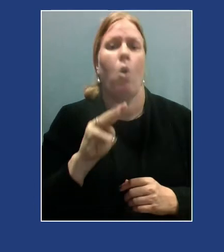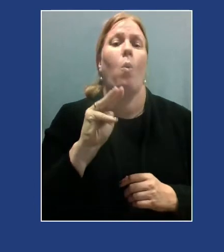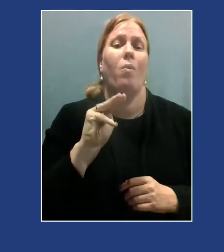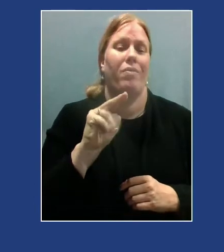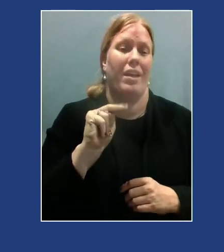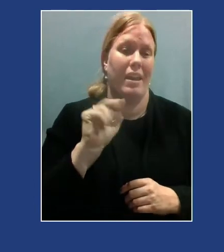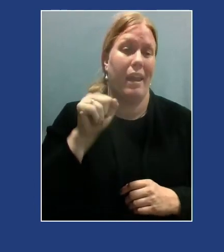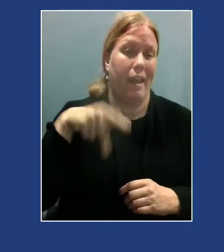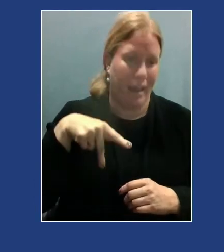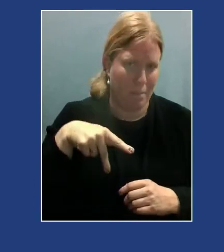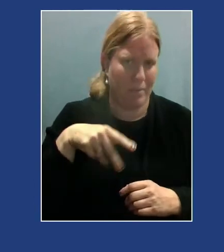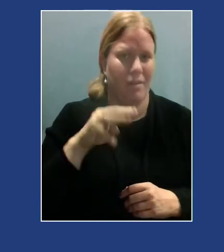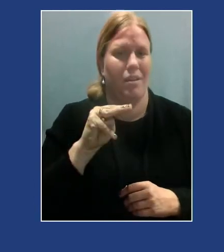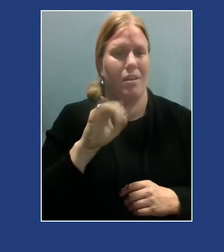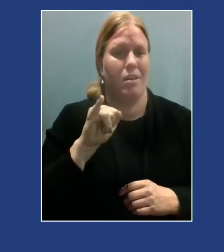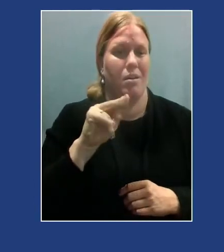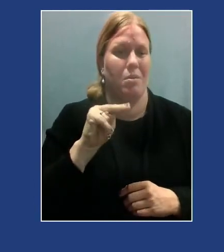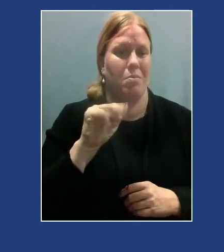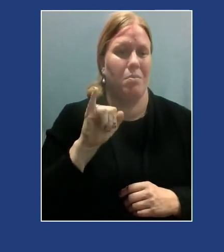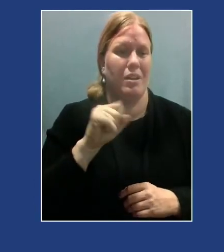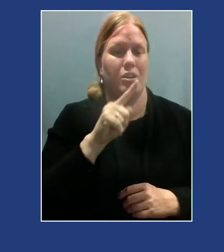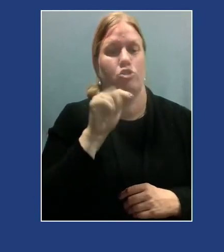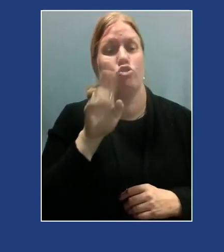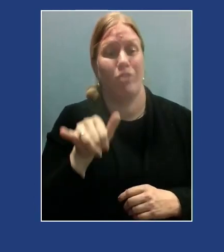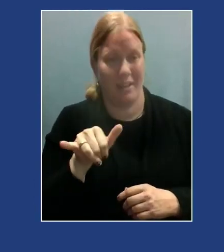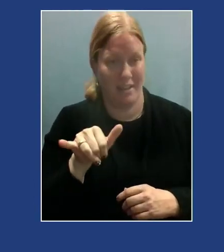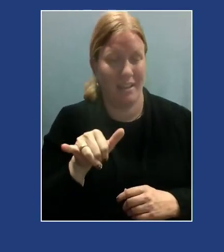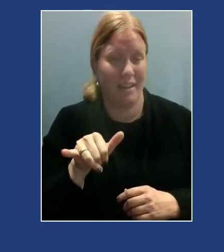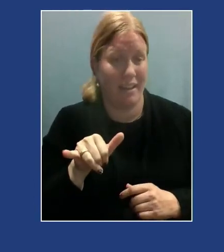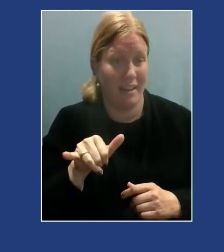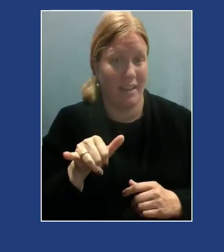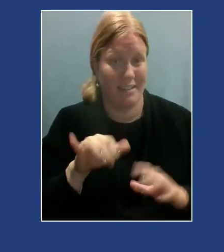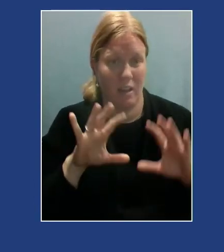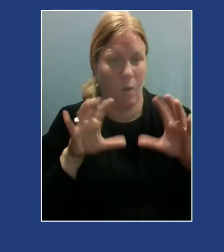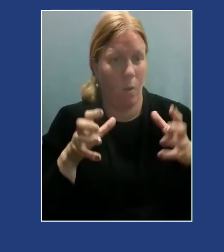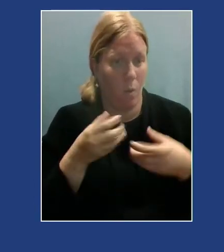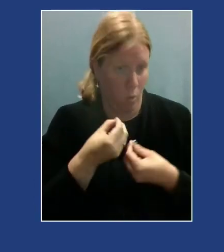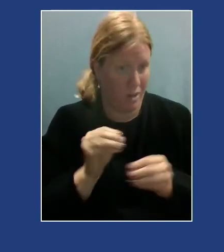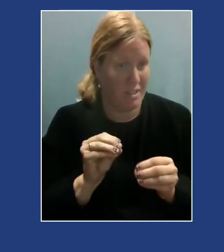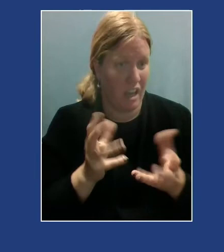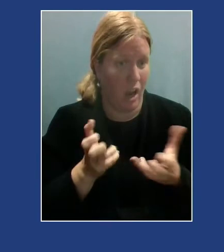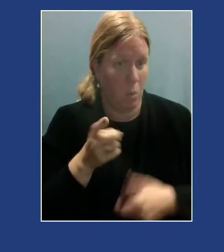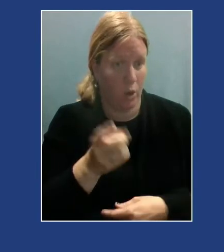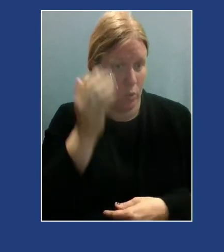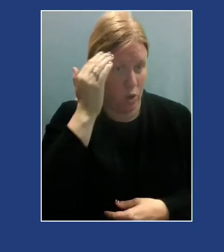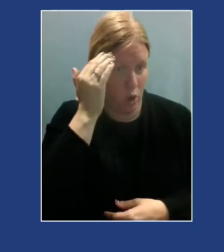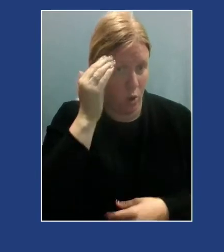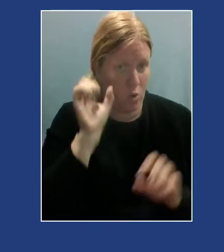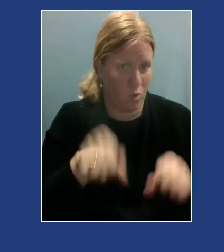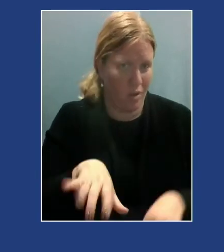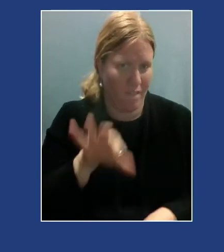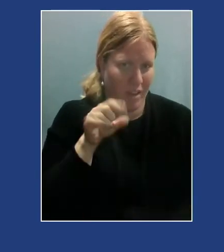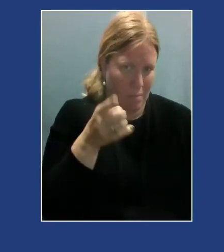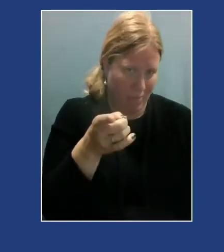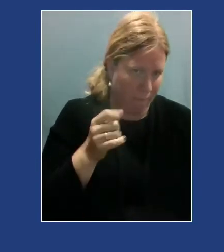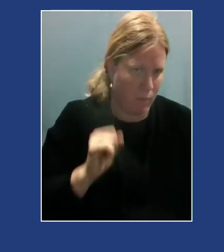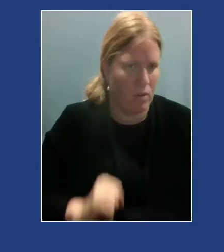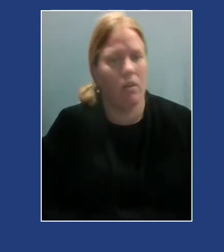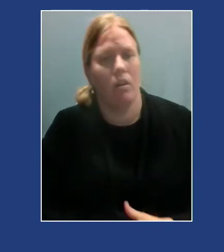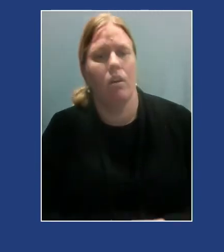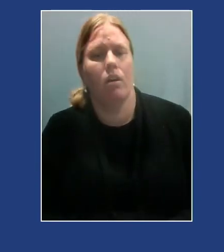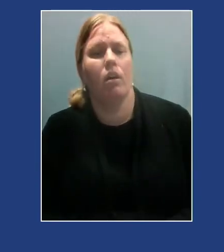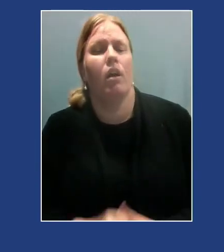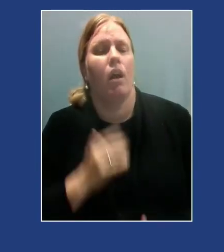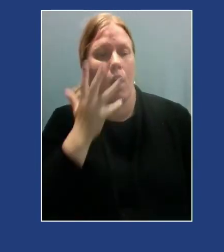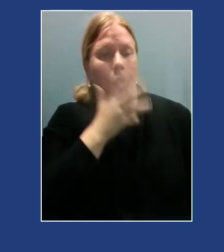And the NAP ministry is centered around this idea of rest as resistance. What does it